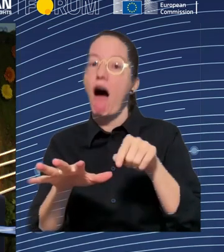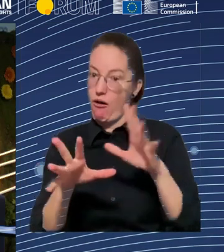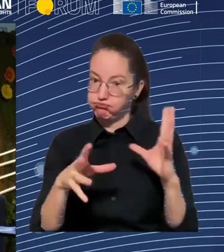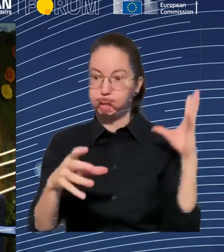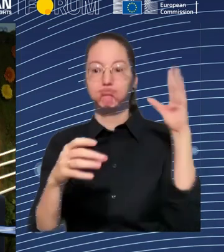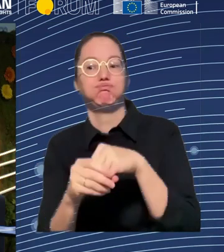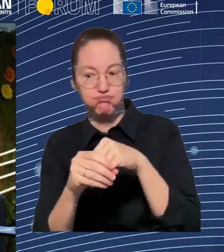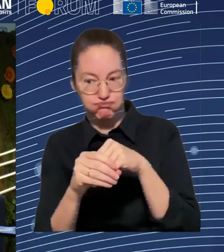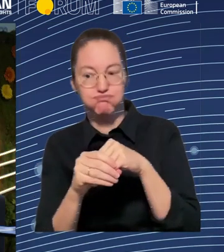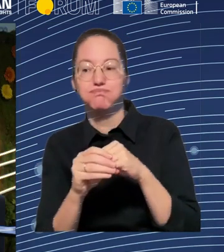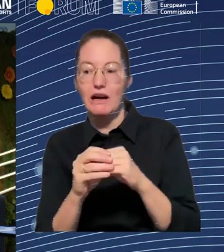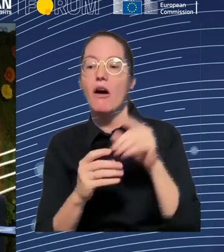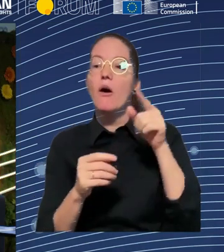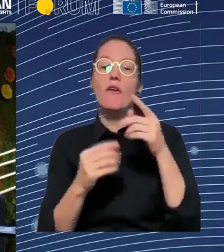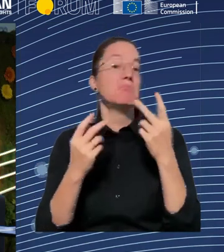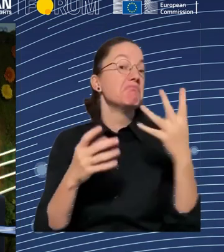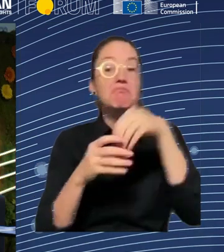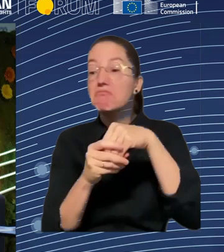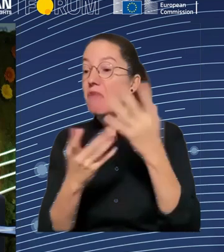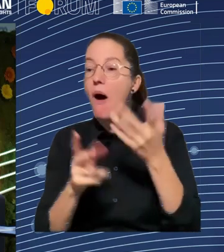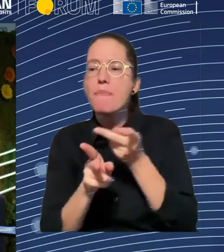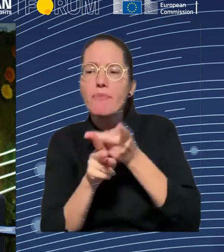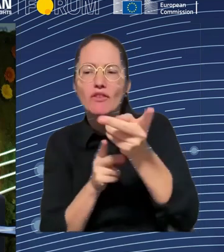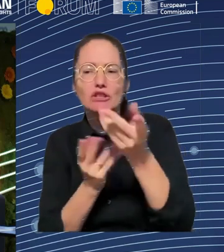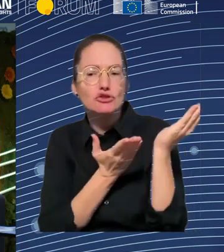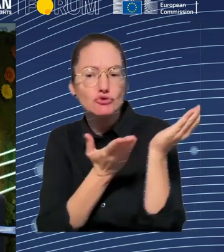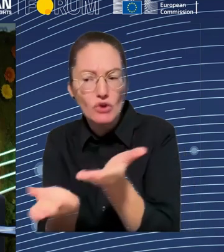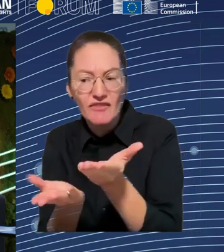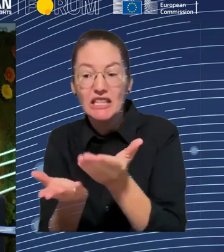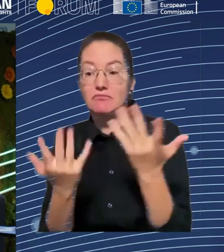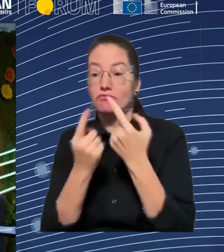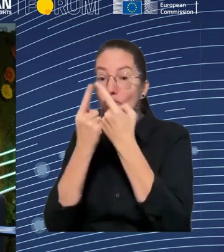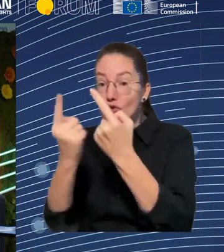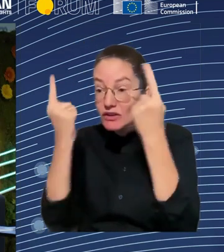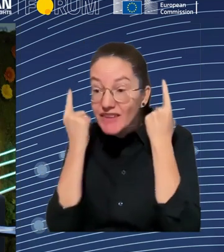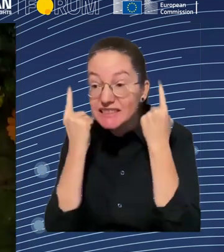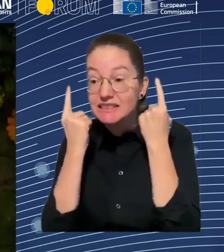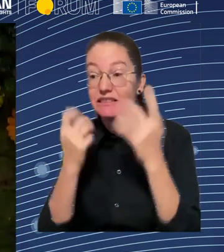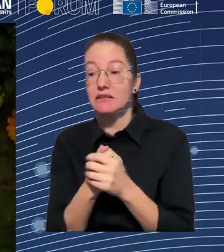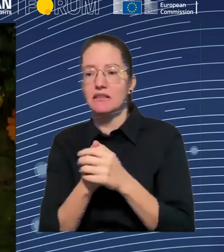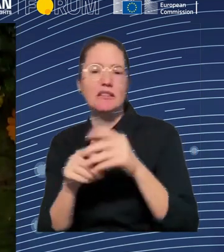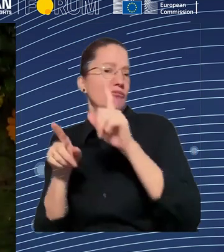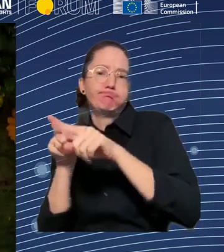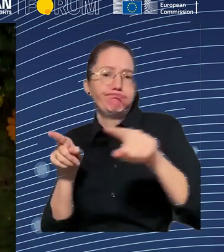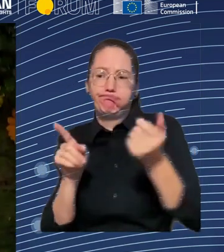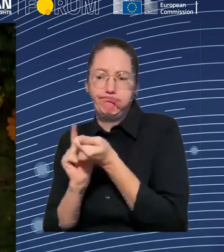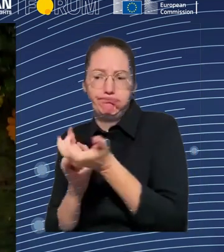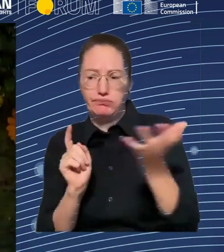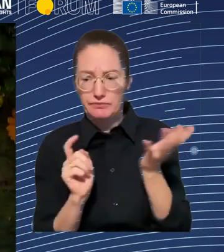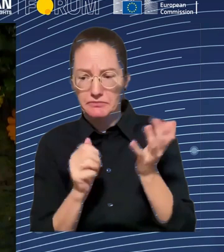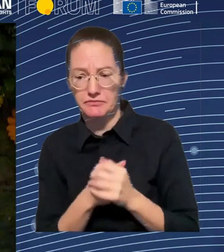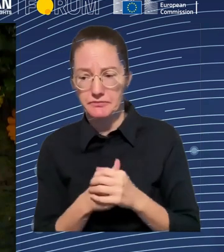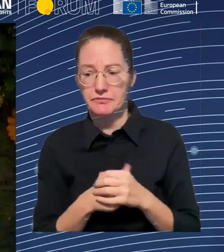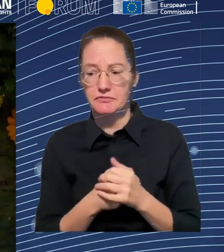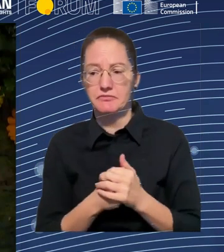But actually, there's at least three fundamental distinctions that then might also pose new regulatory challenges. First, the kind of data that we now